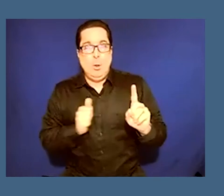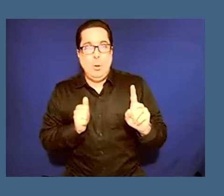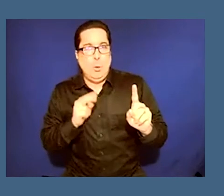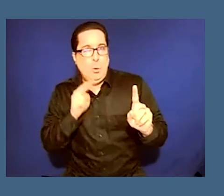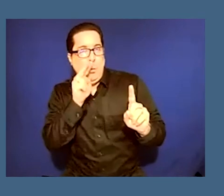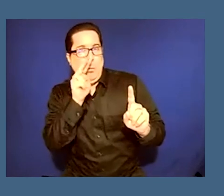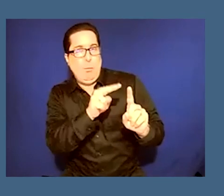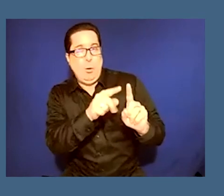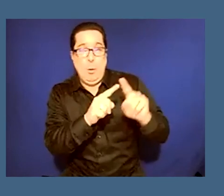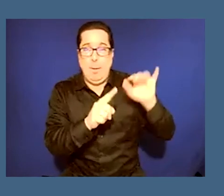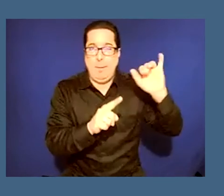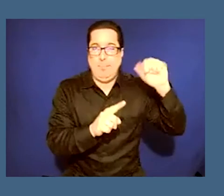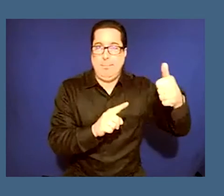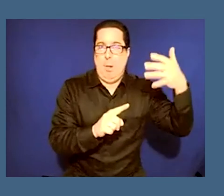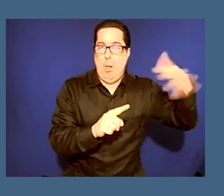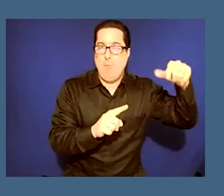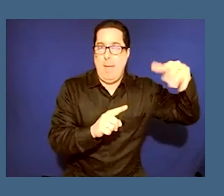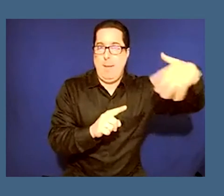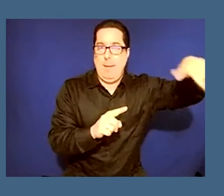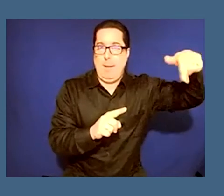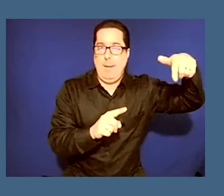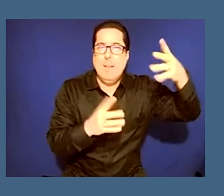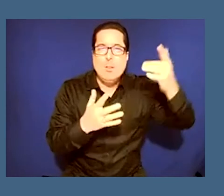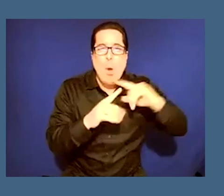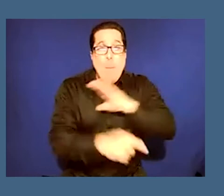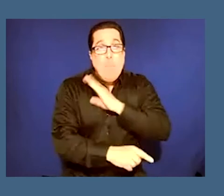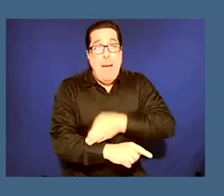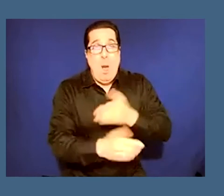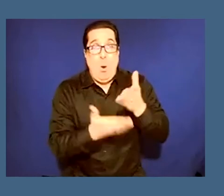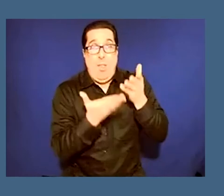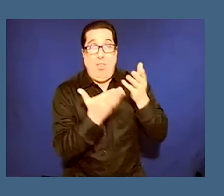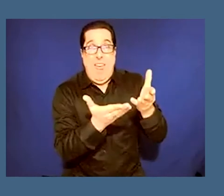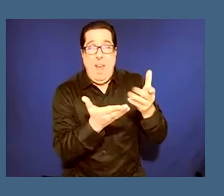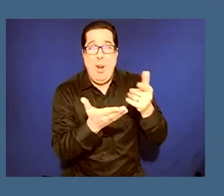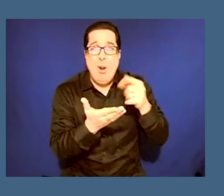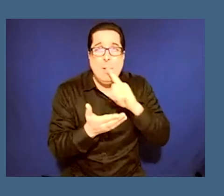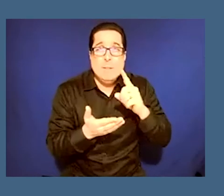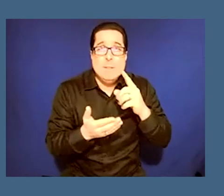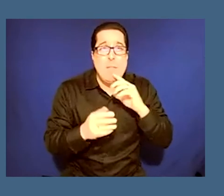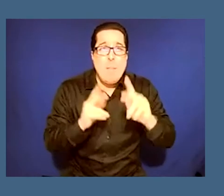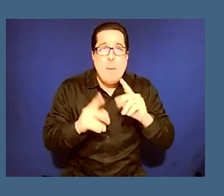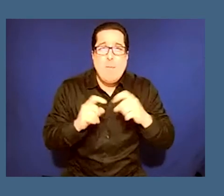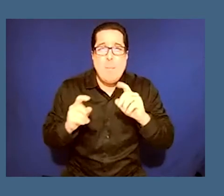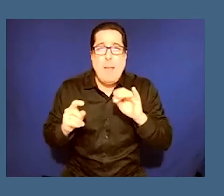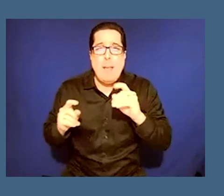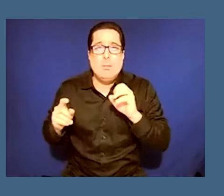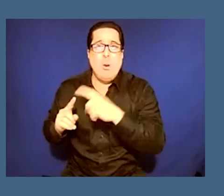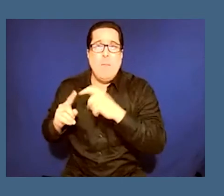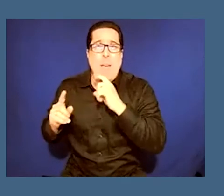resistance to that and i also see the sort of power of the people the diaspora that landed throughout